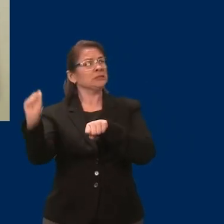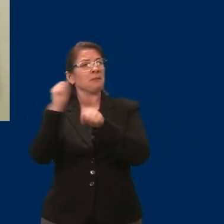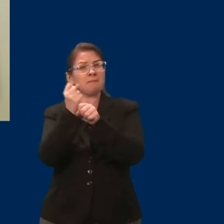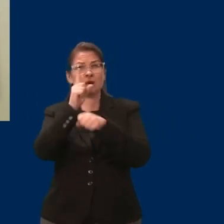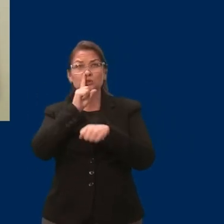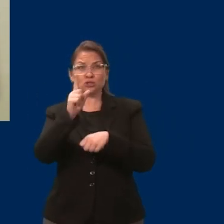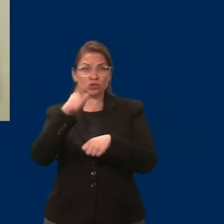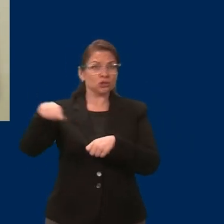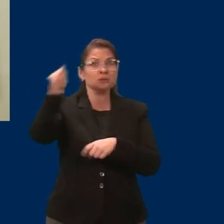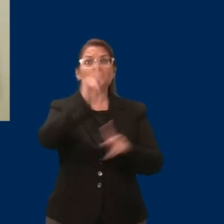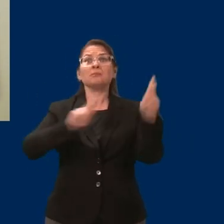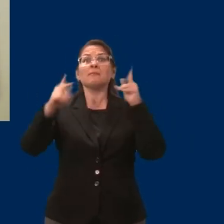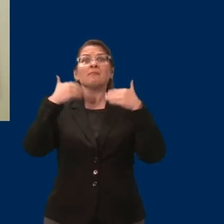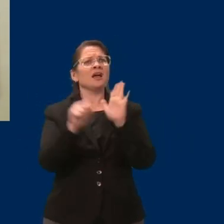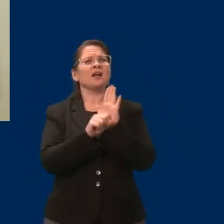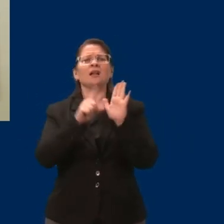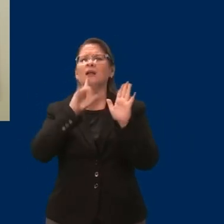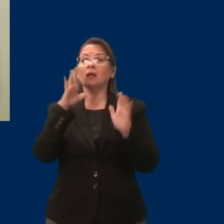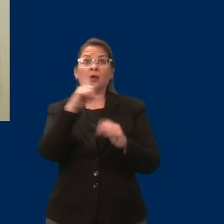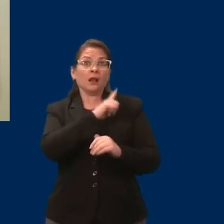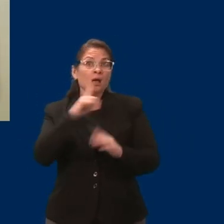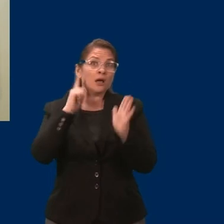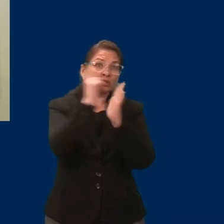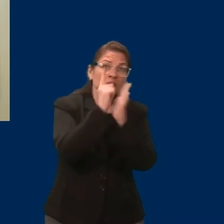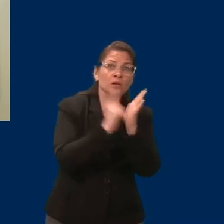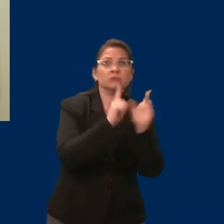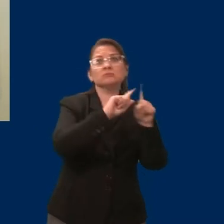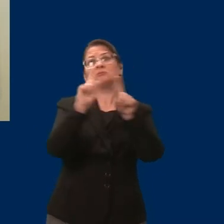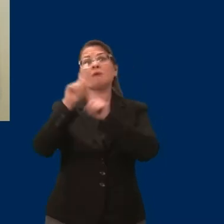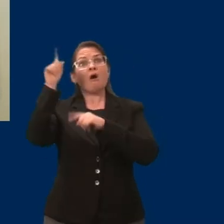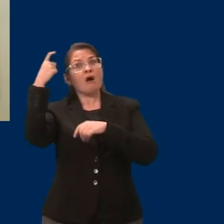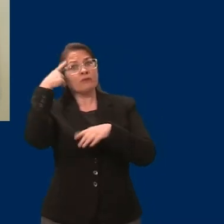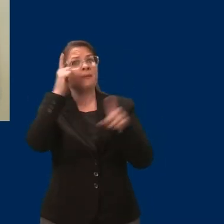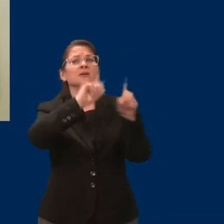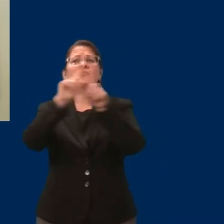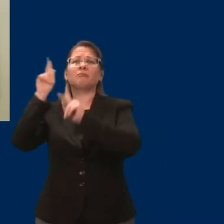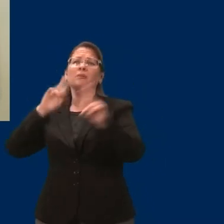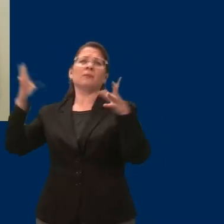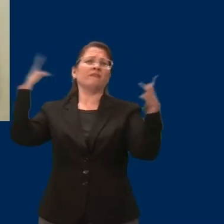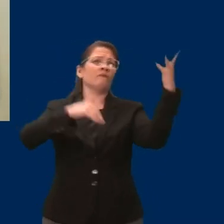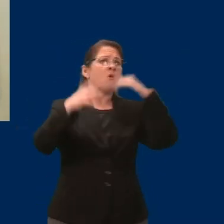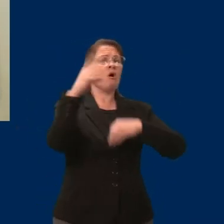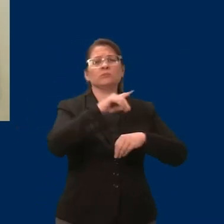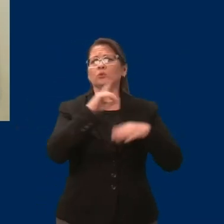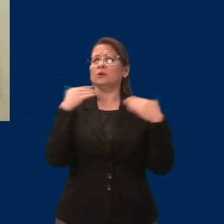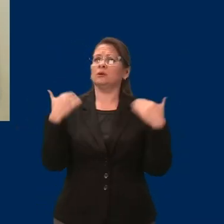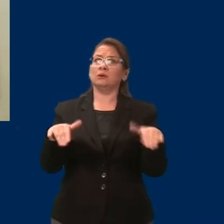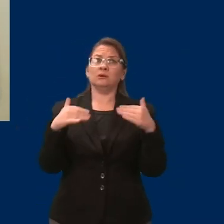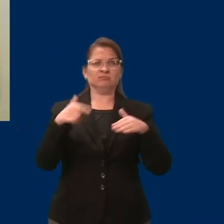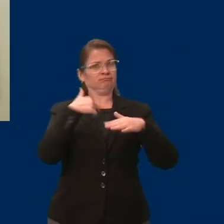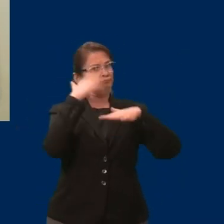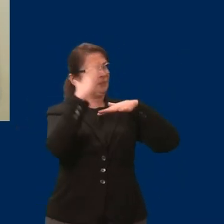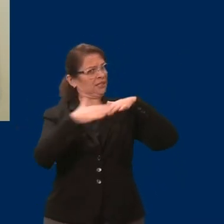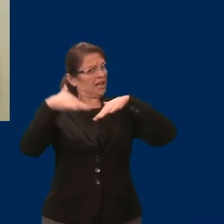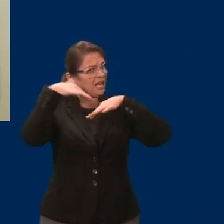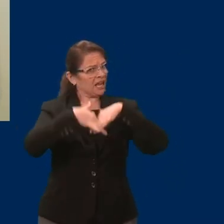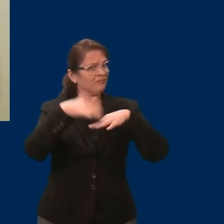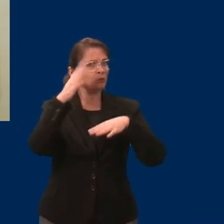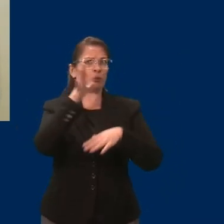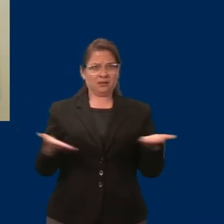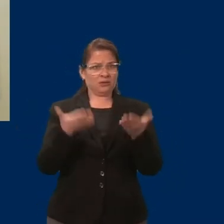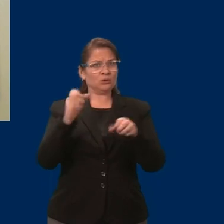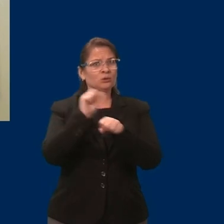And I am so grateful for it. And as a Native American woman working in state government, I understand